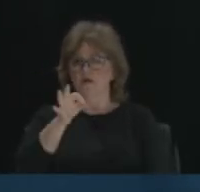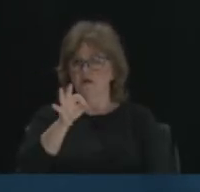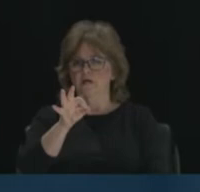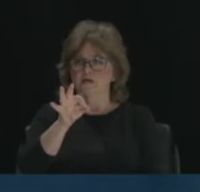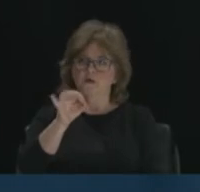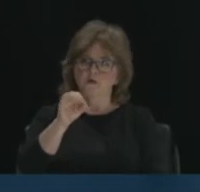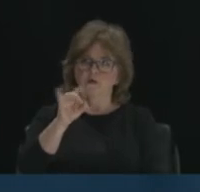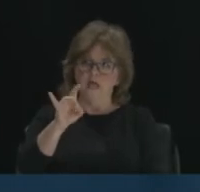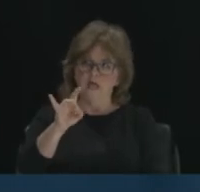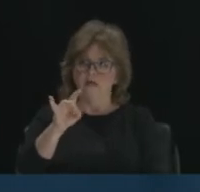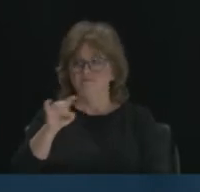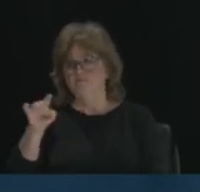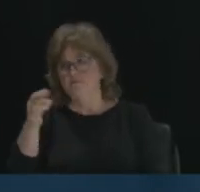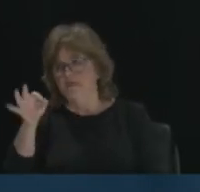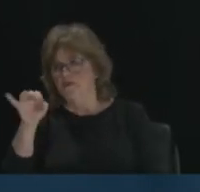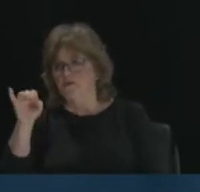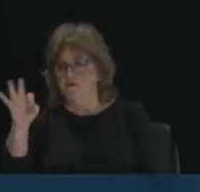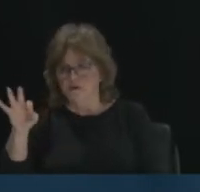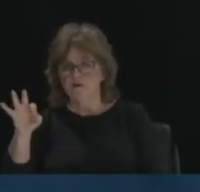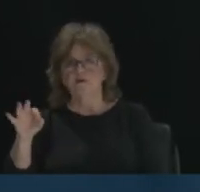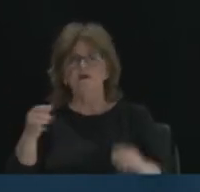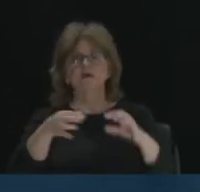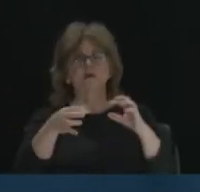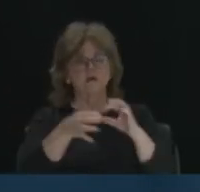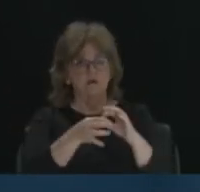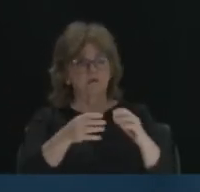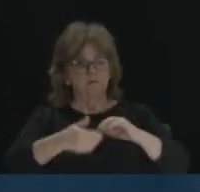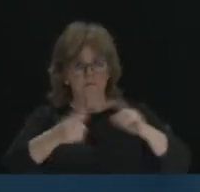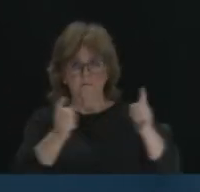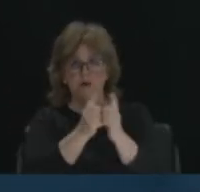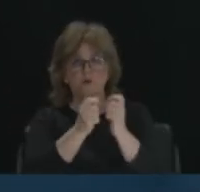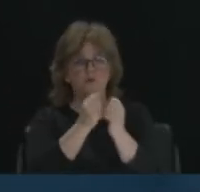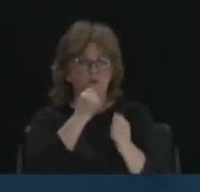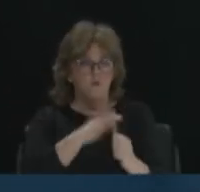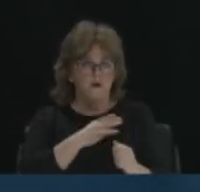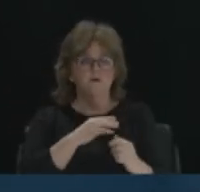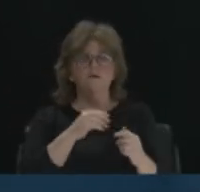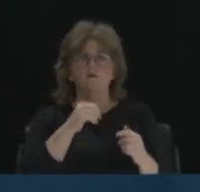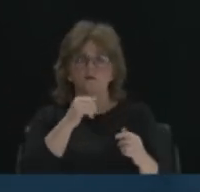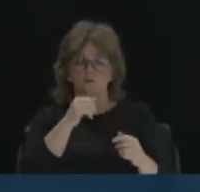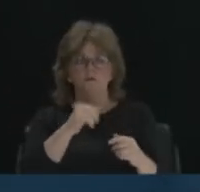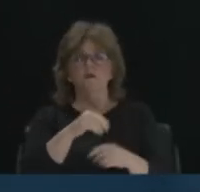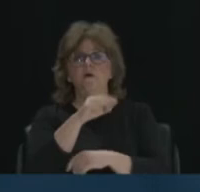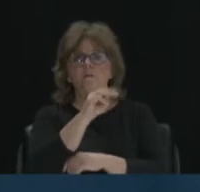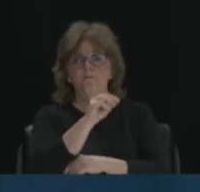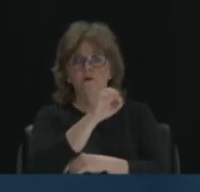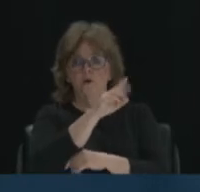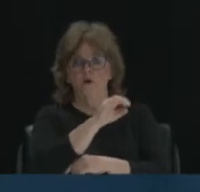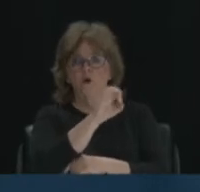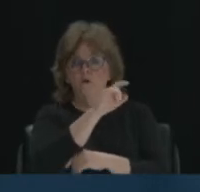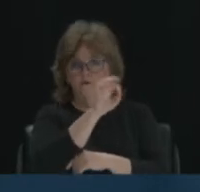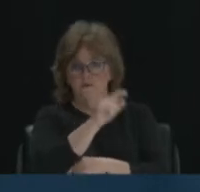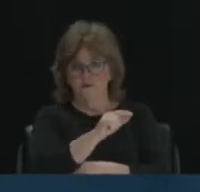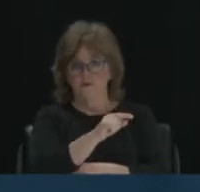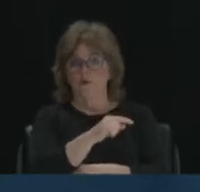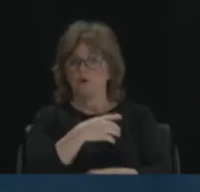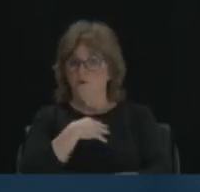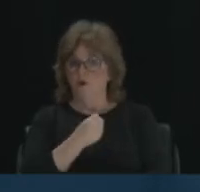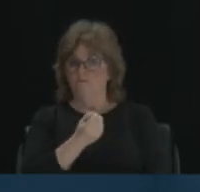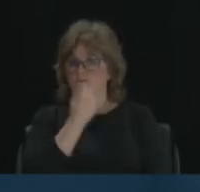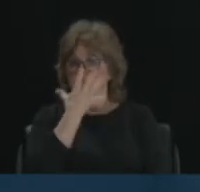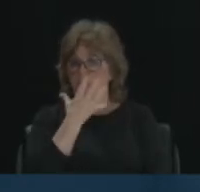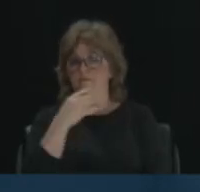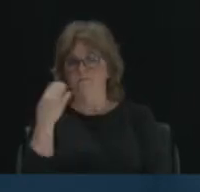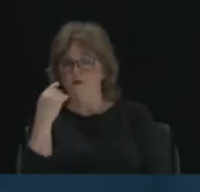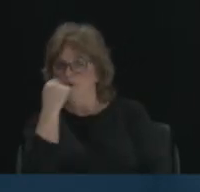path crossed with Mary White Ovington. Okay. White female, blue eyes. Okay. And, you know, so their paths